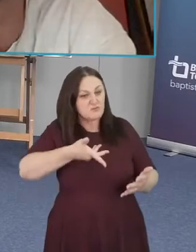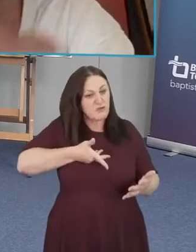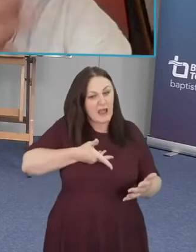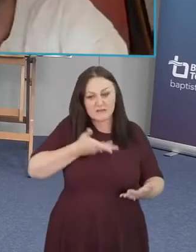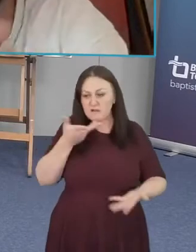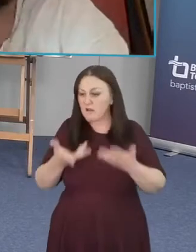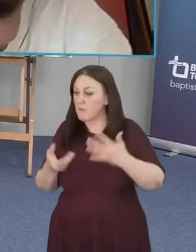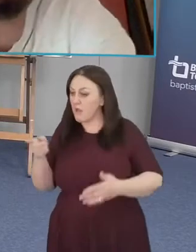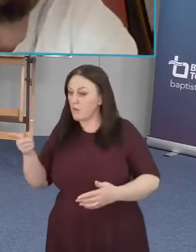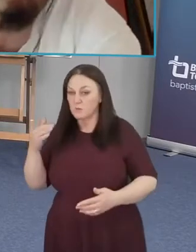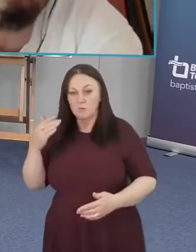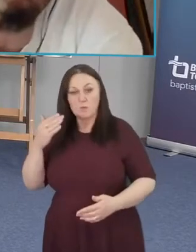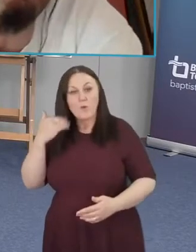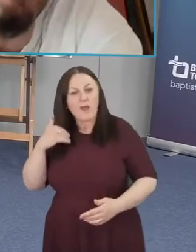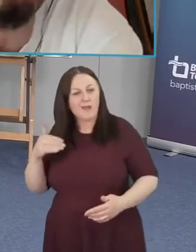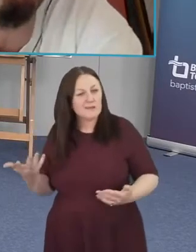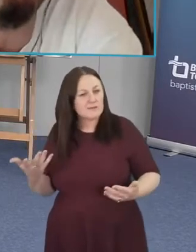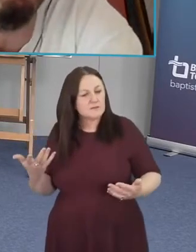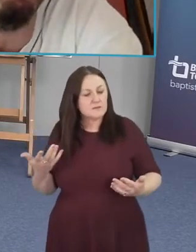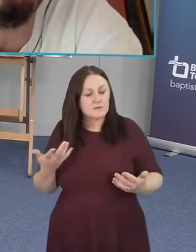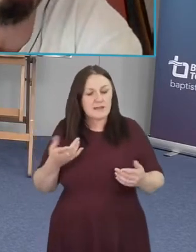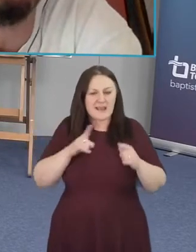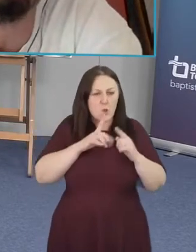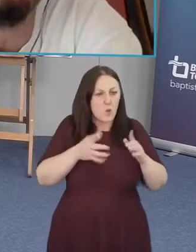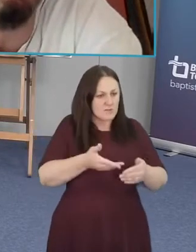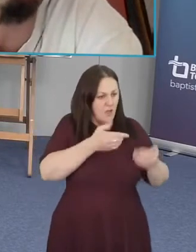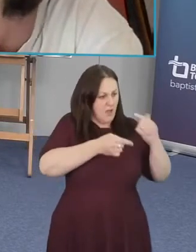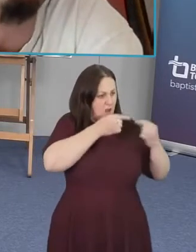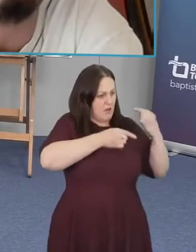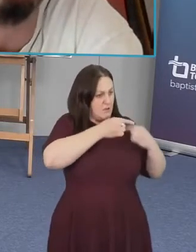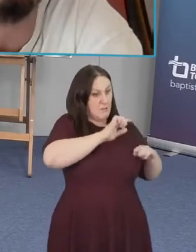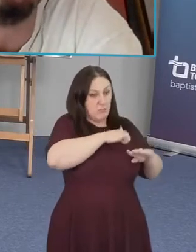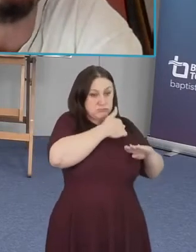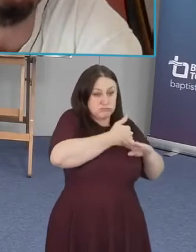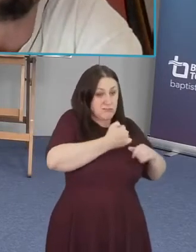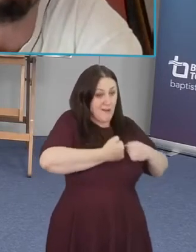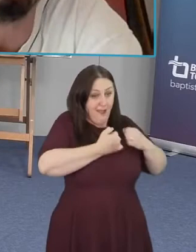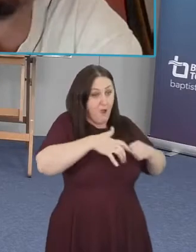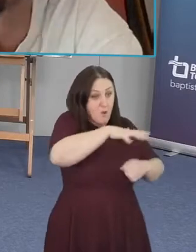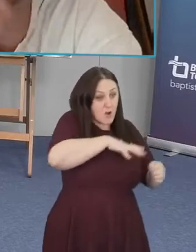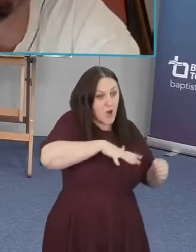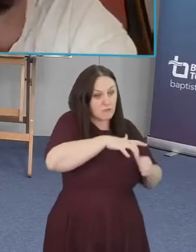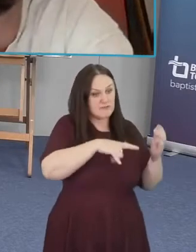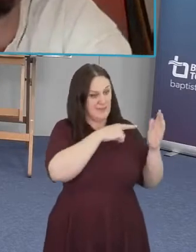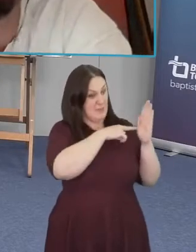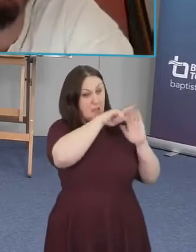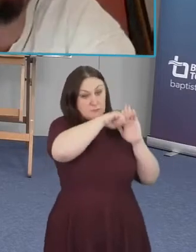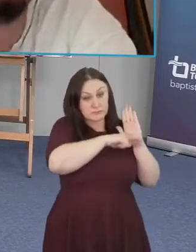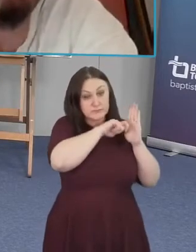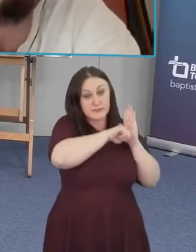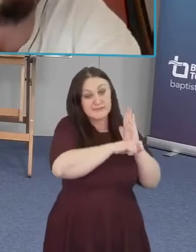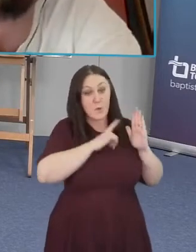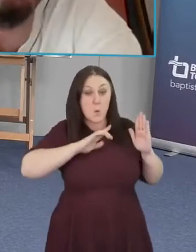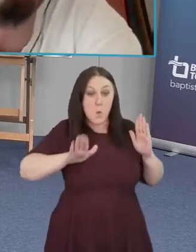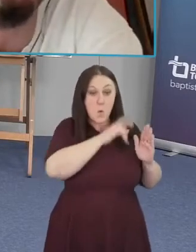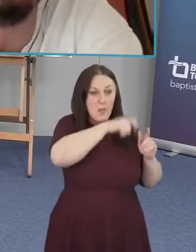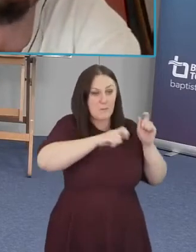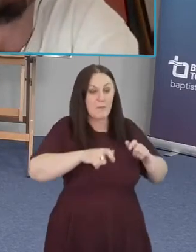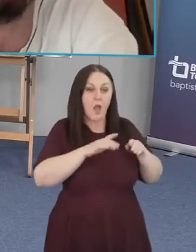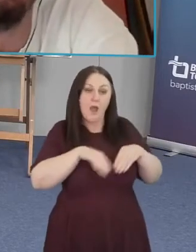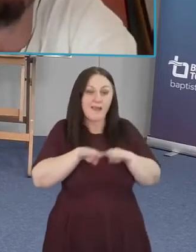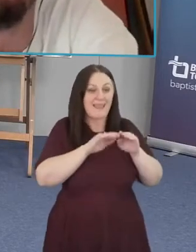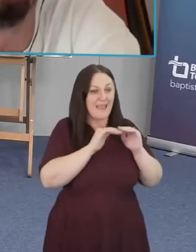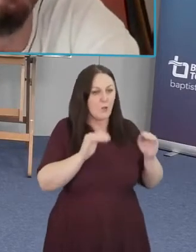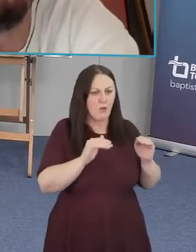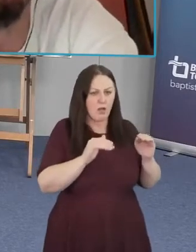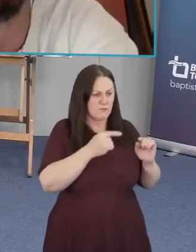to acknowledge it looks like the founding fathers of our country that wrote all people are created equal that they were still owning people as property